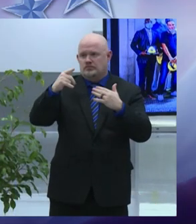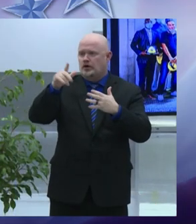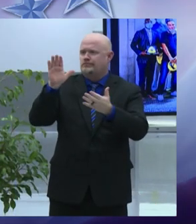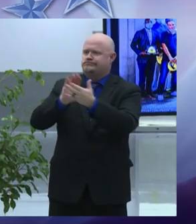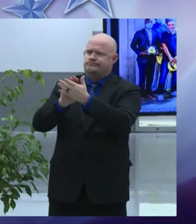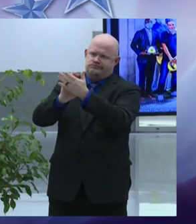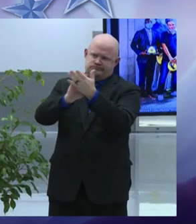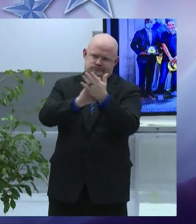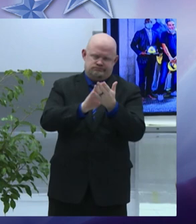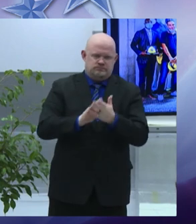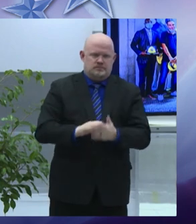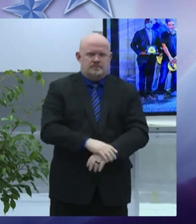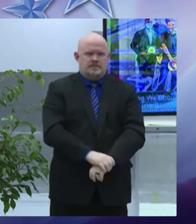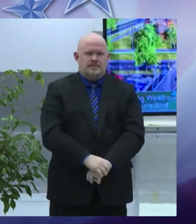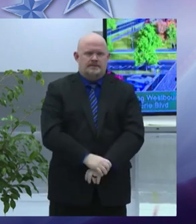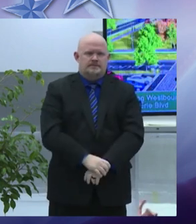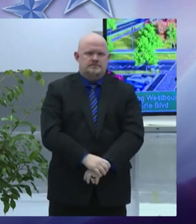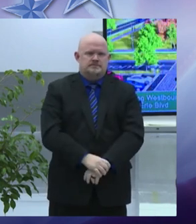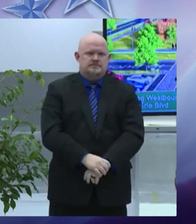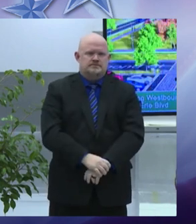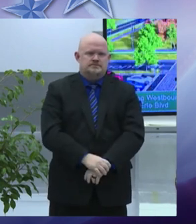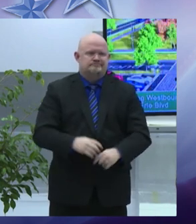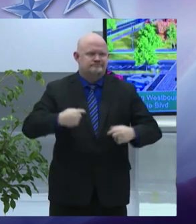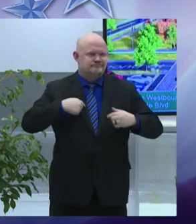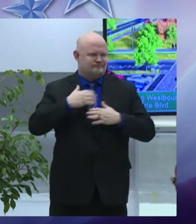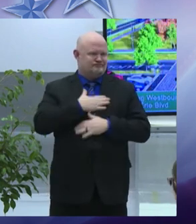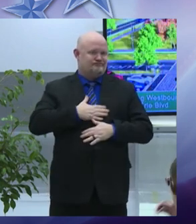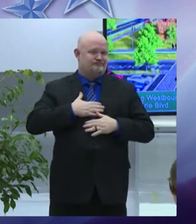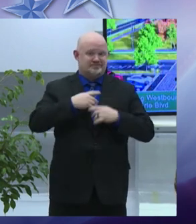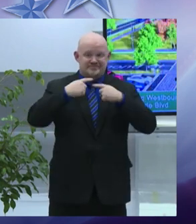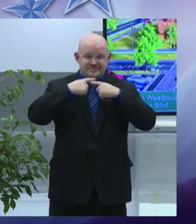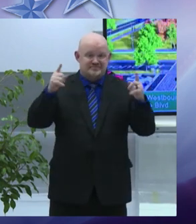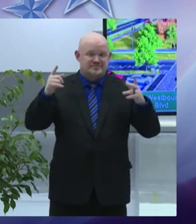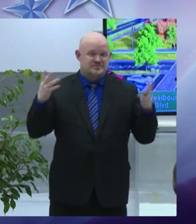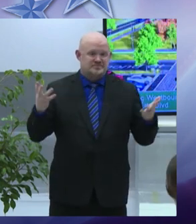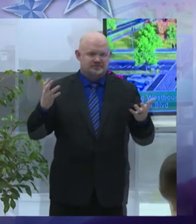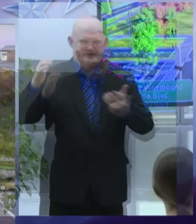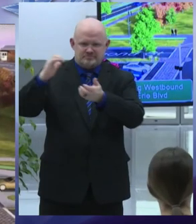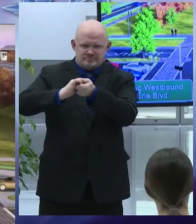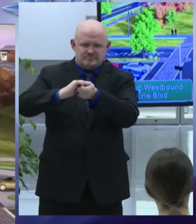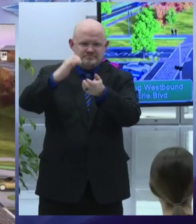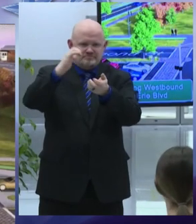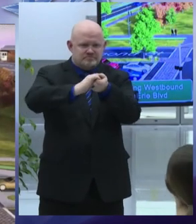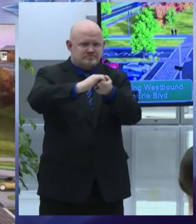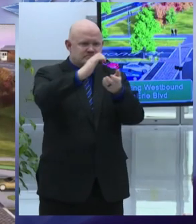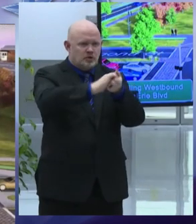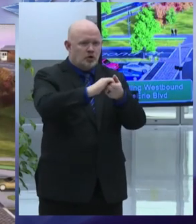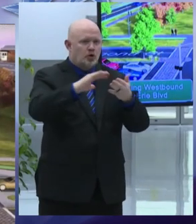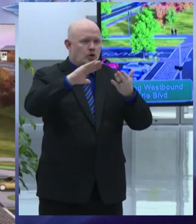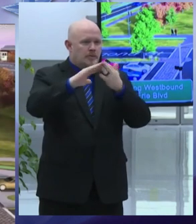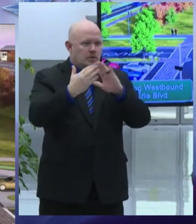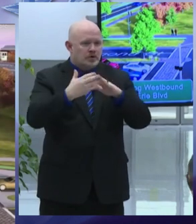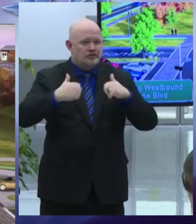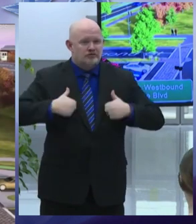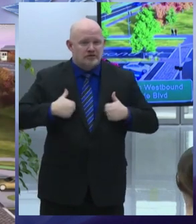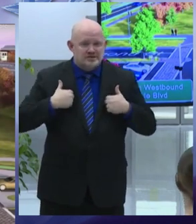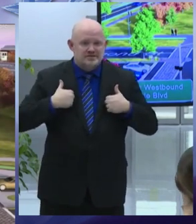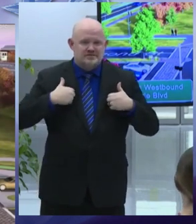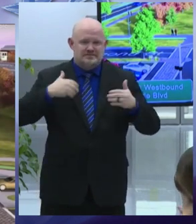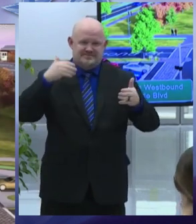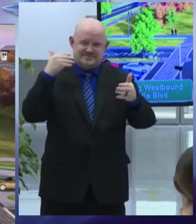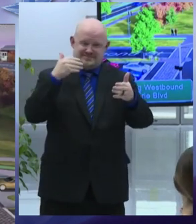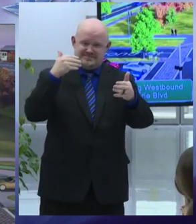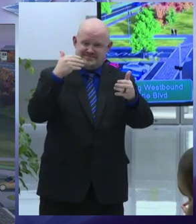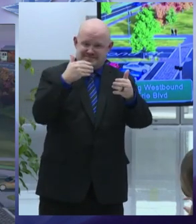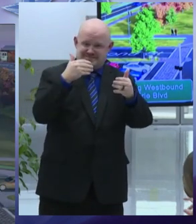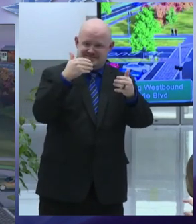i'm also pleased to announce tonight that in collaboration with members of the council and community residents we are near completion of an rfp process to hire an urban